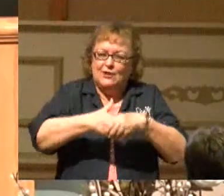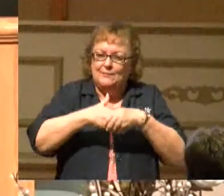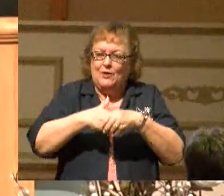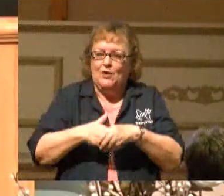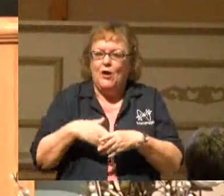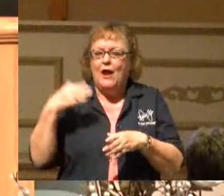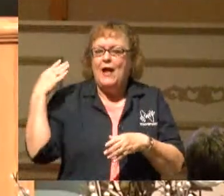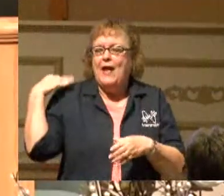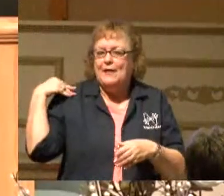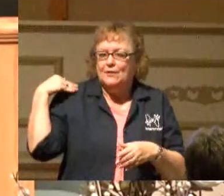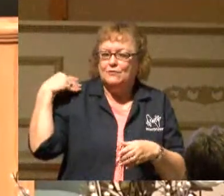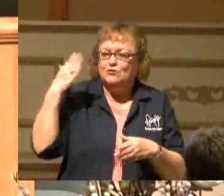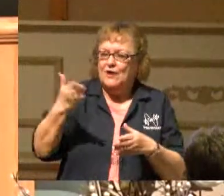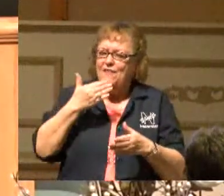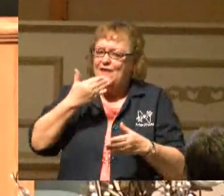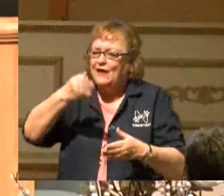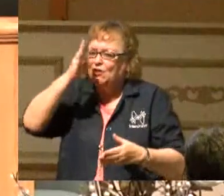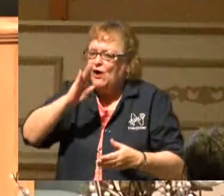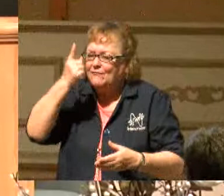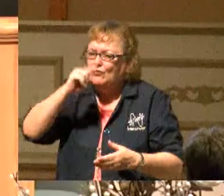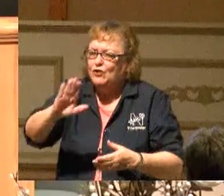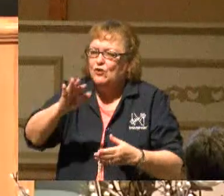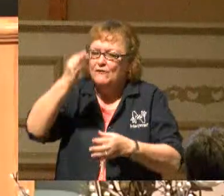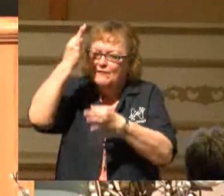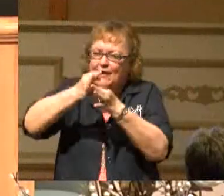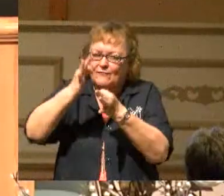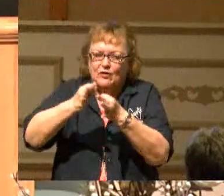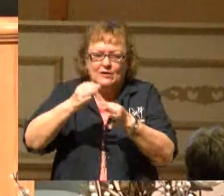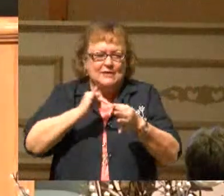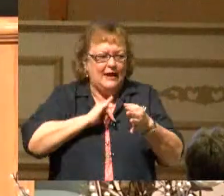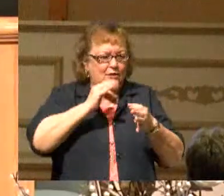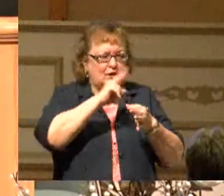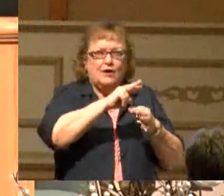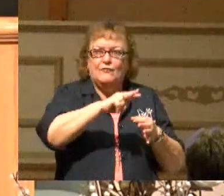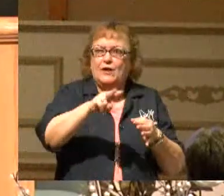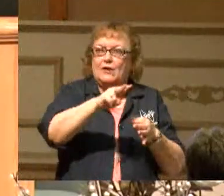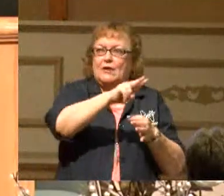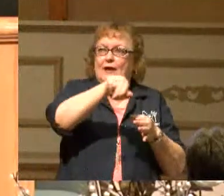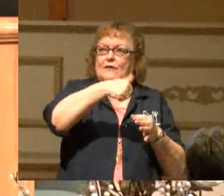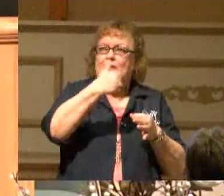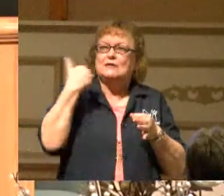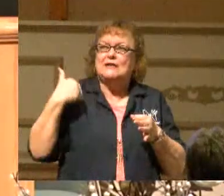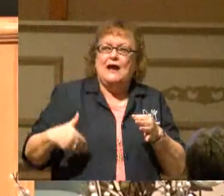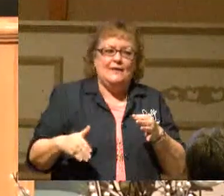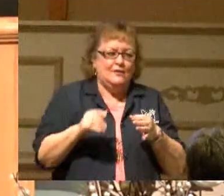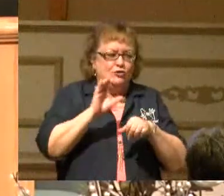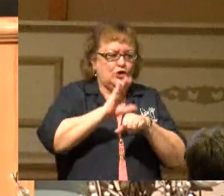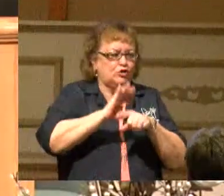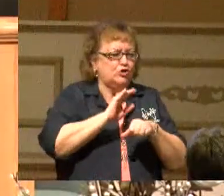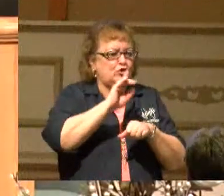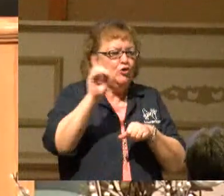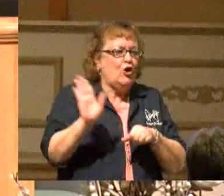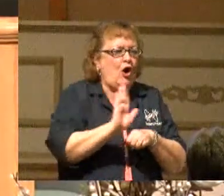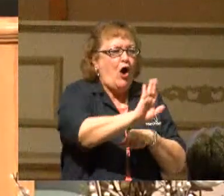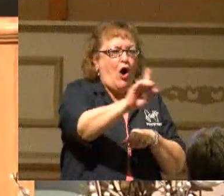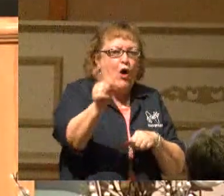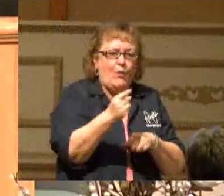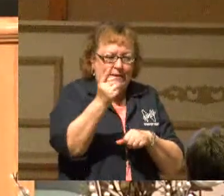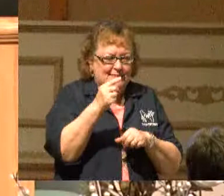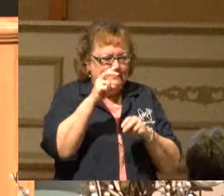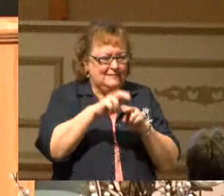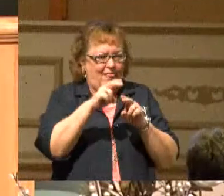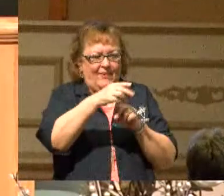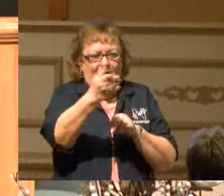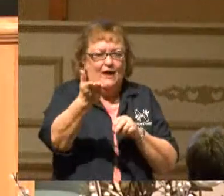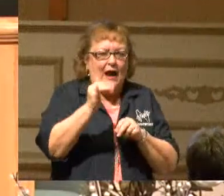I thank God for you. I thank God for your faithfulness. I look over here on the other side of the church, and you're always in your place. I just want you to